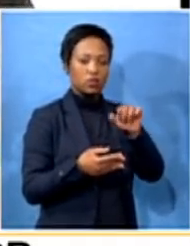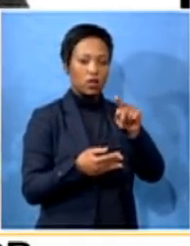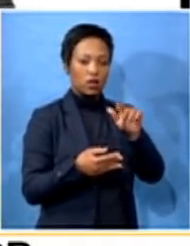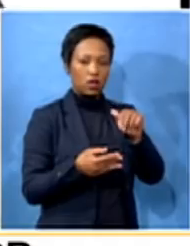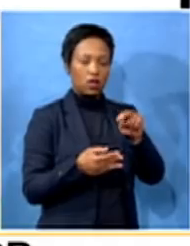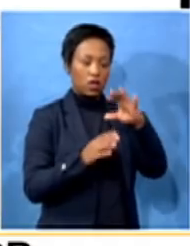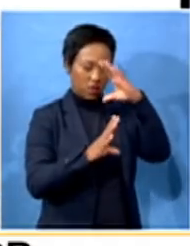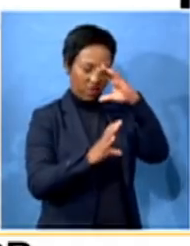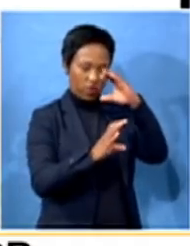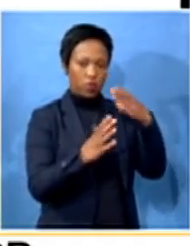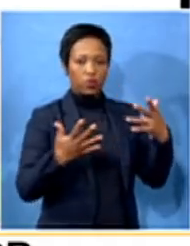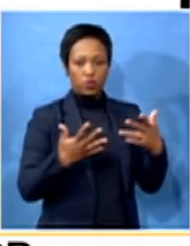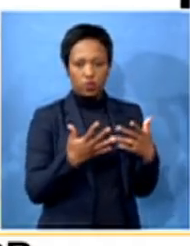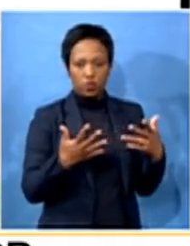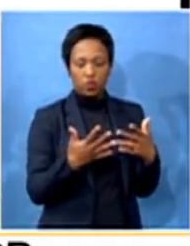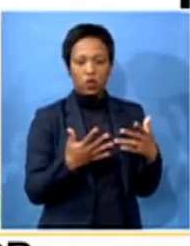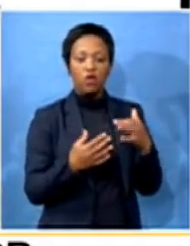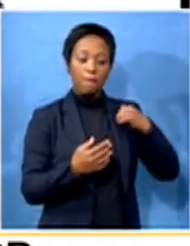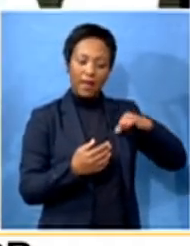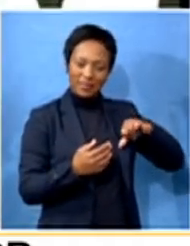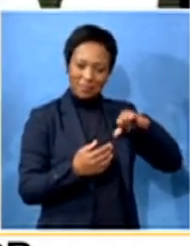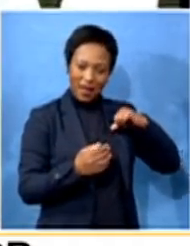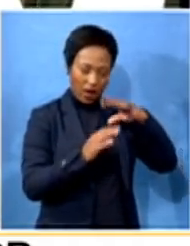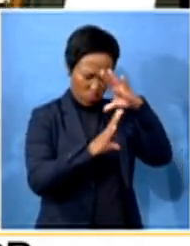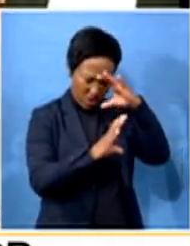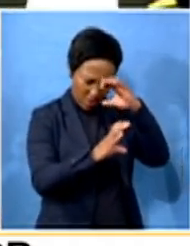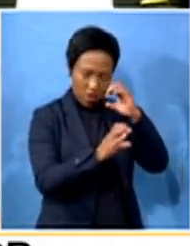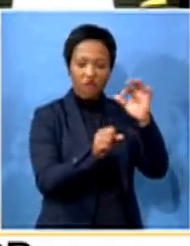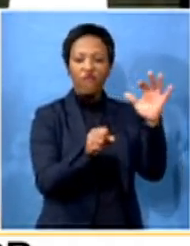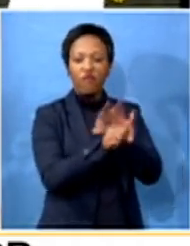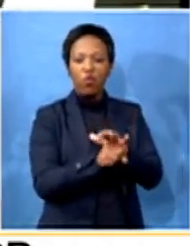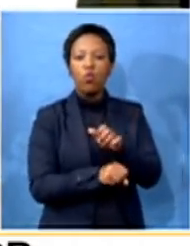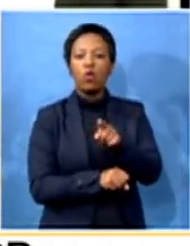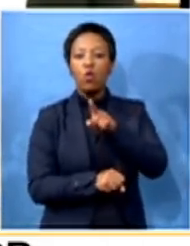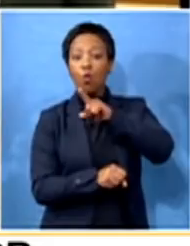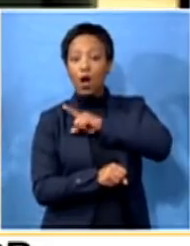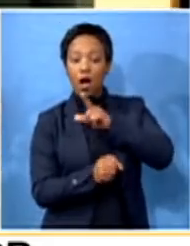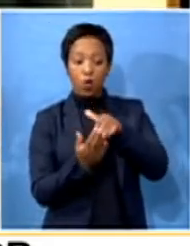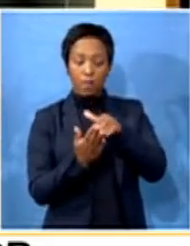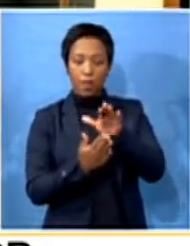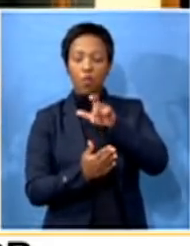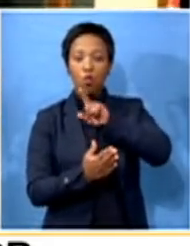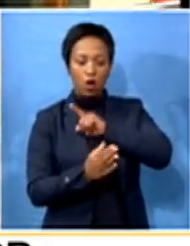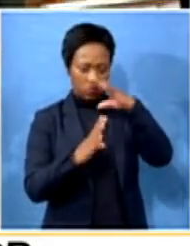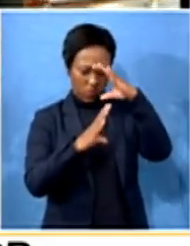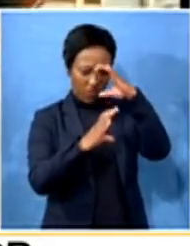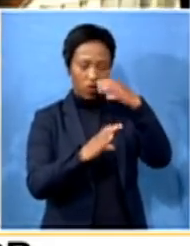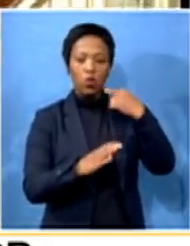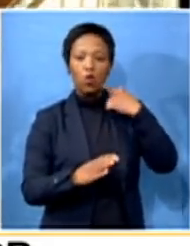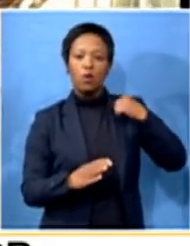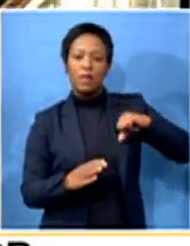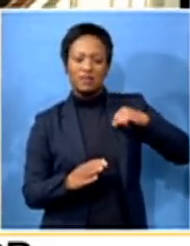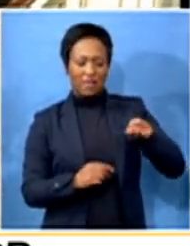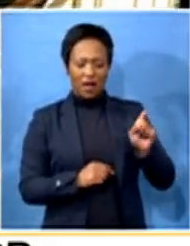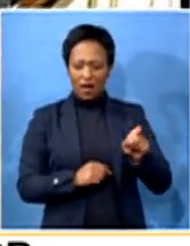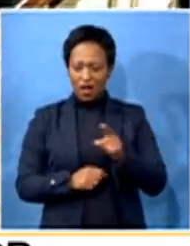focused on the municipality. We could not run away from the cloud hanging over here regarding the